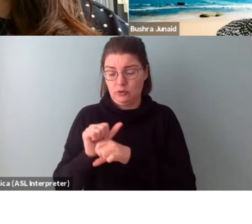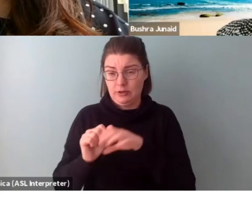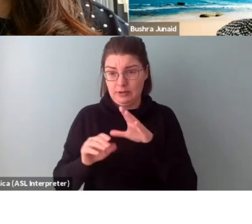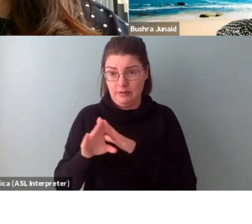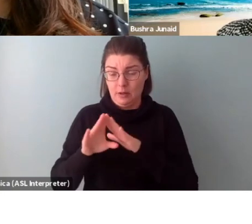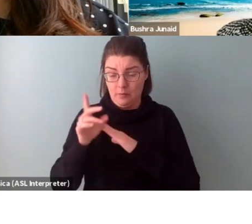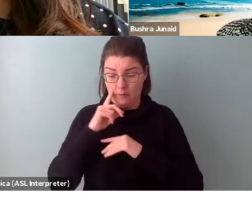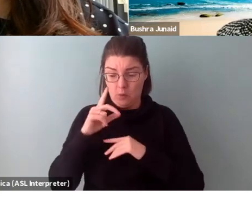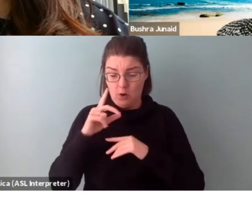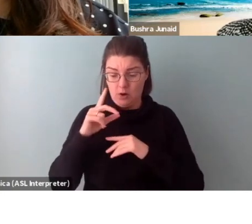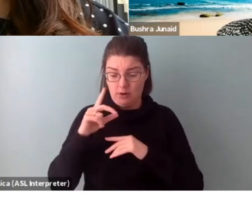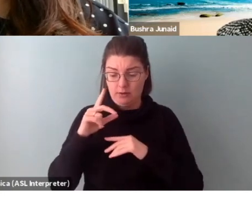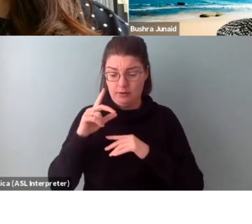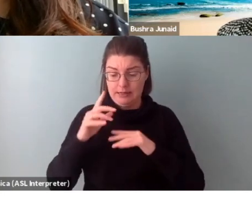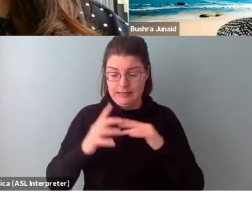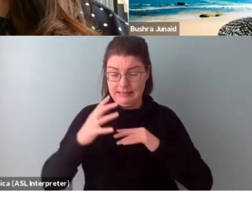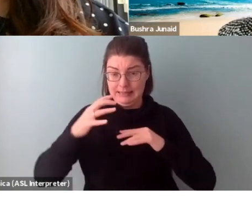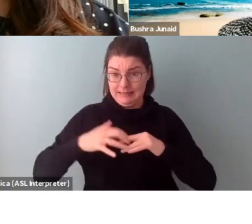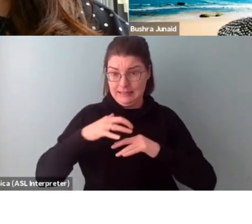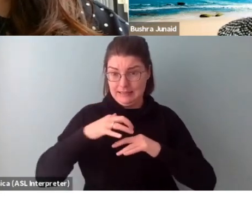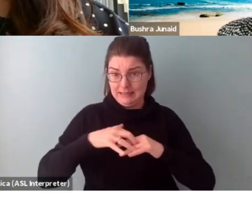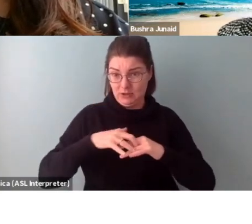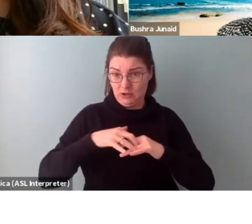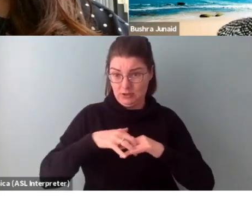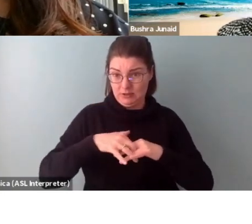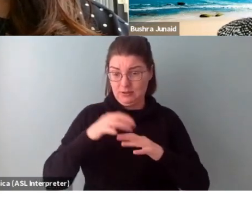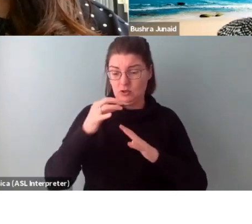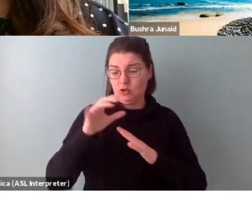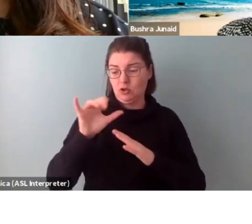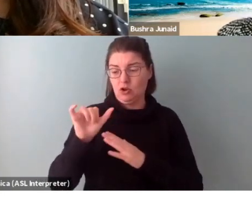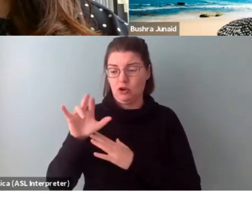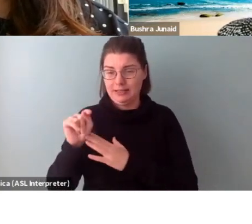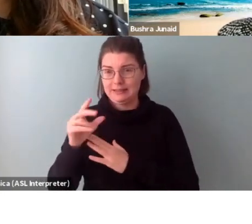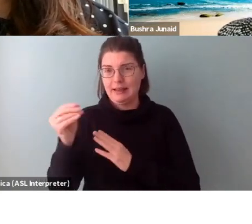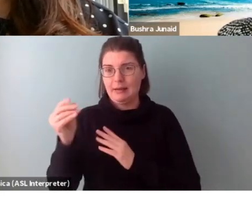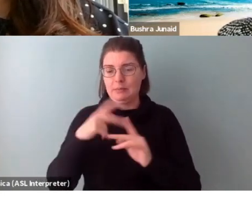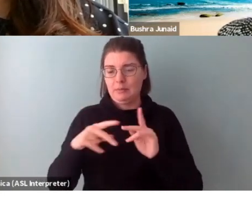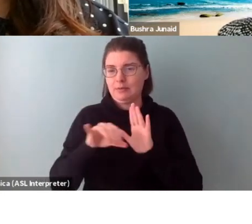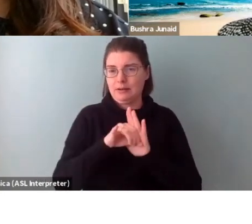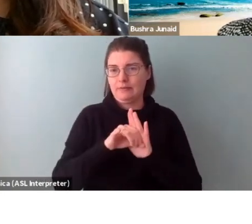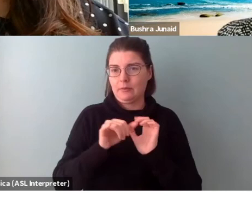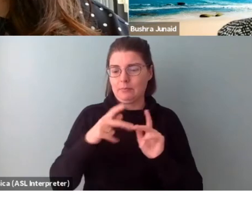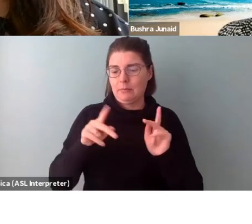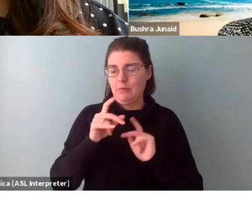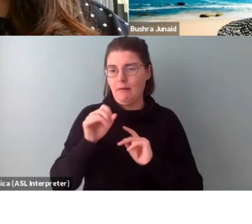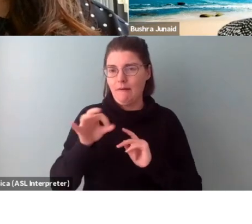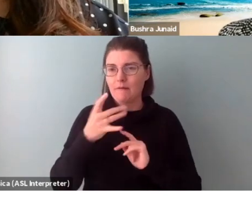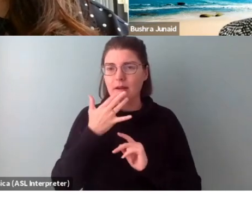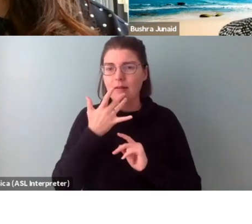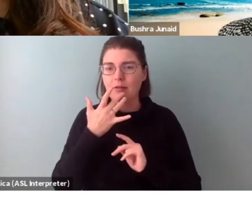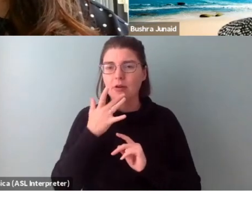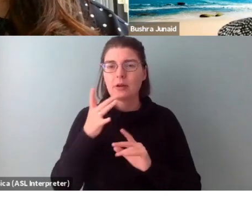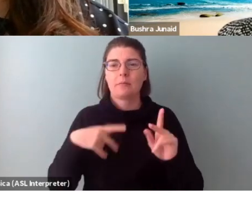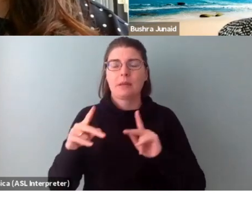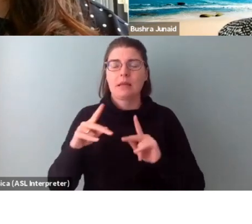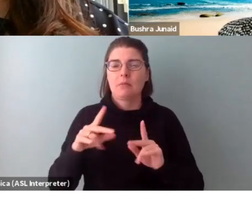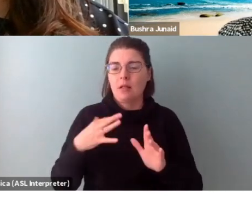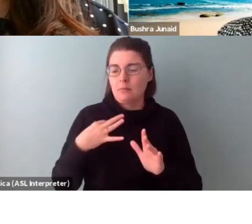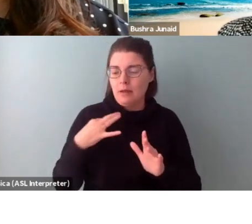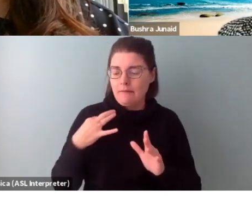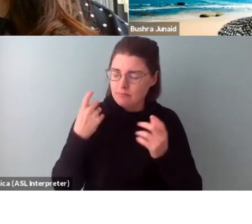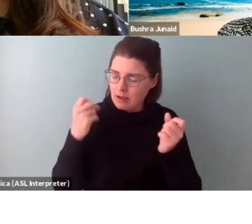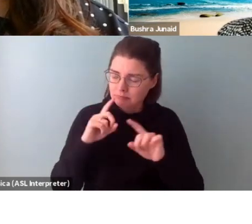Indigenous artists and artists of colour. And people are applying to do all kinds of professional development activity.